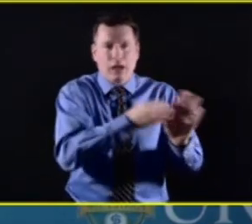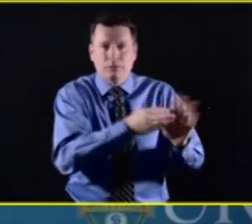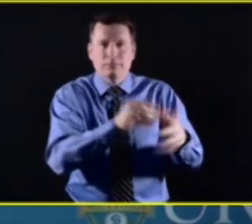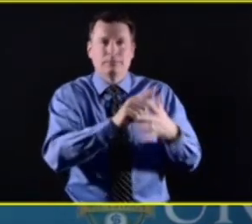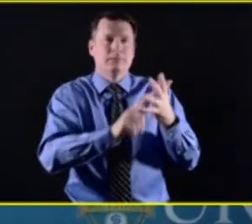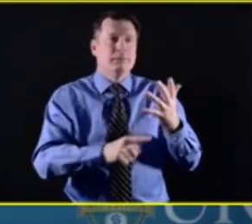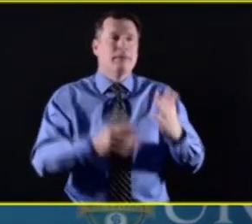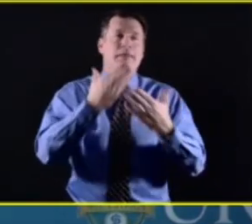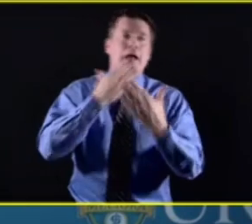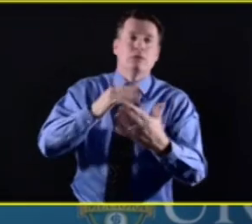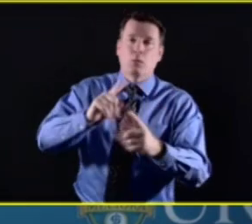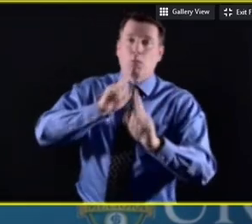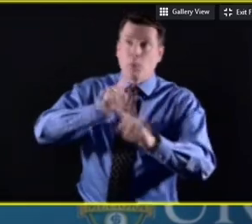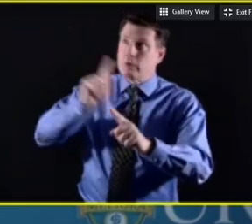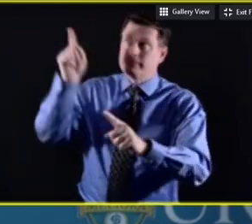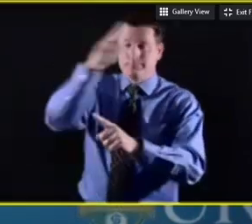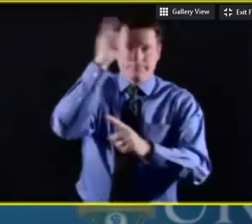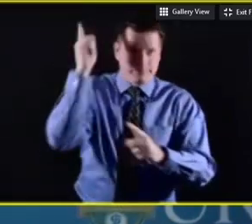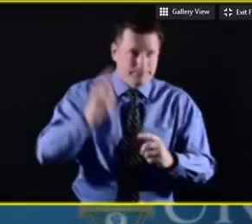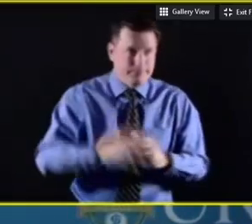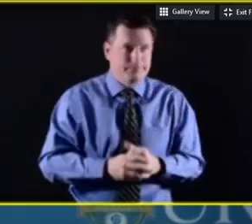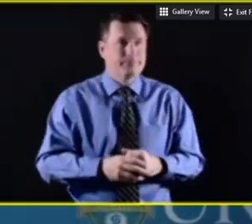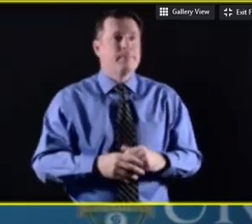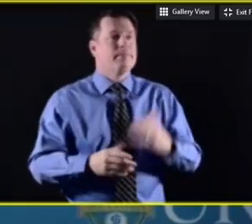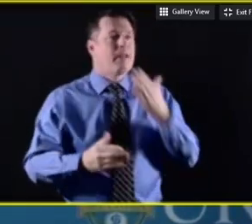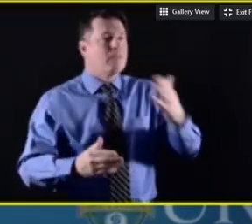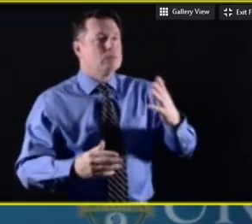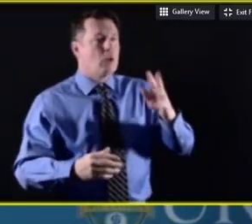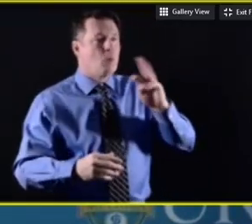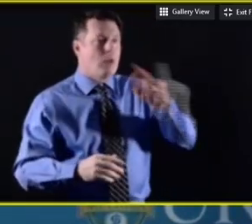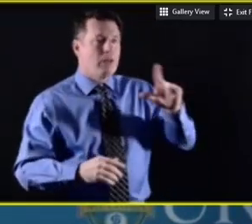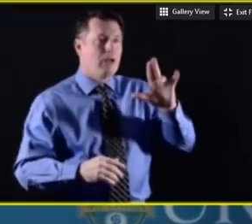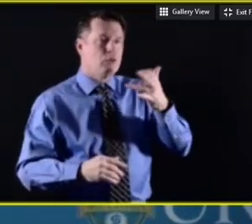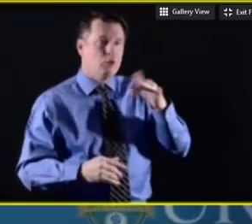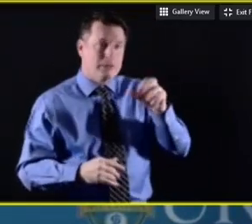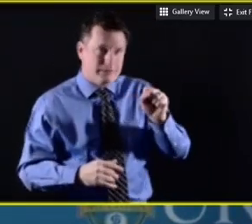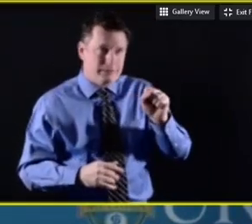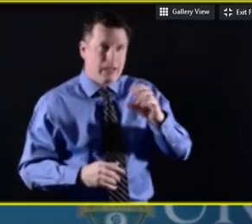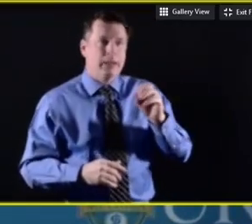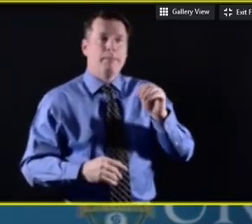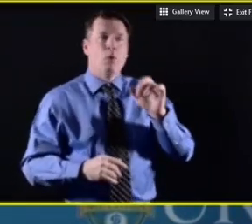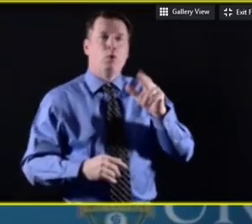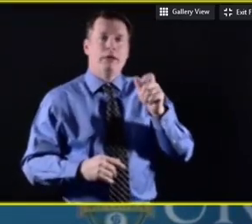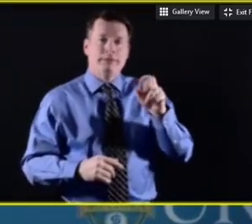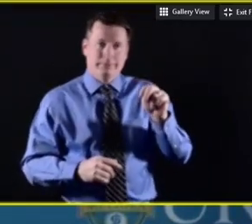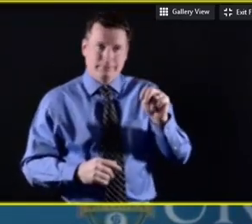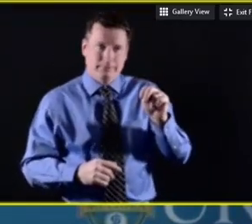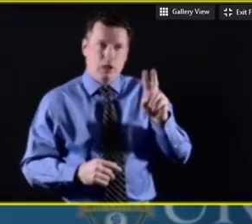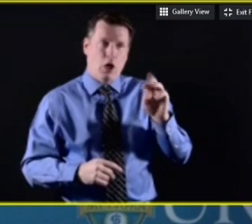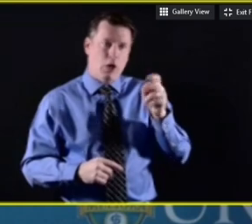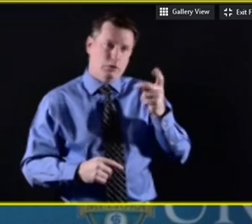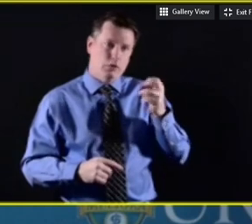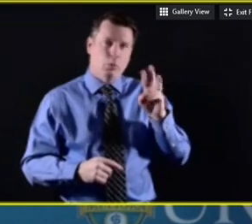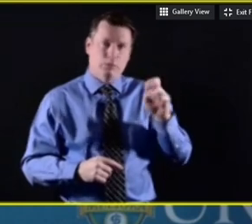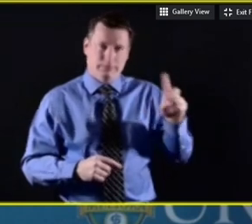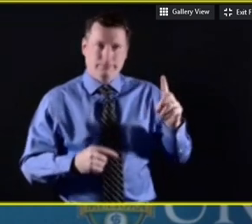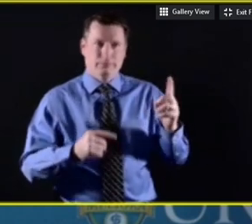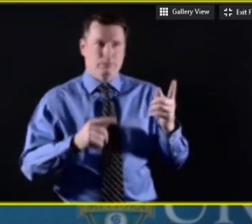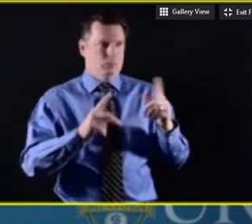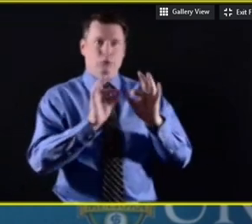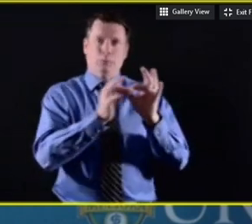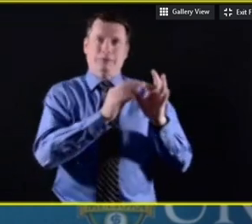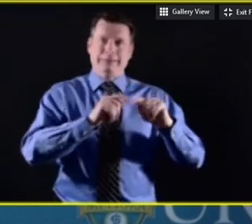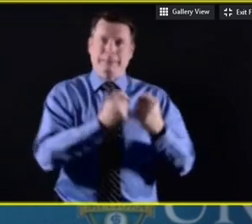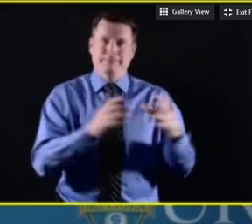us today and, uh, Will and Chris, along with Morgan Underwood, our ASL interpretation team, Corey Smith on the